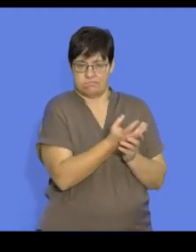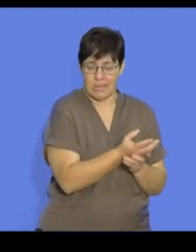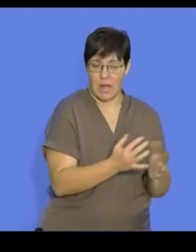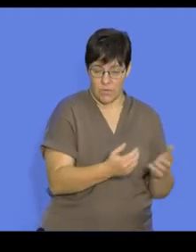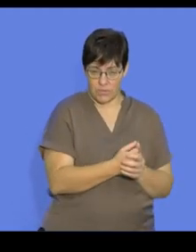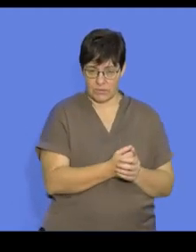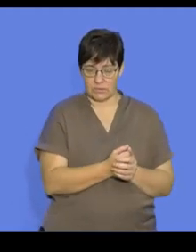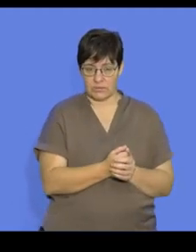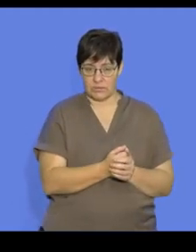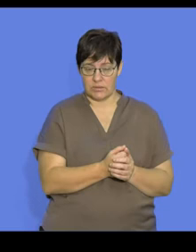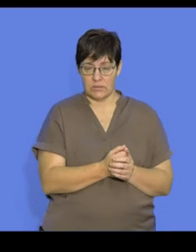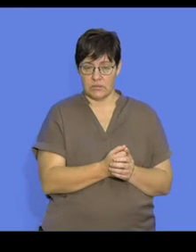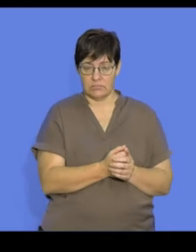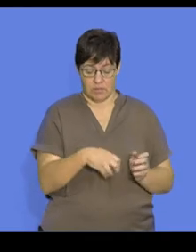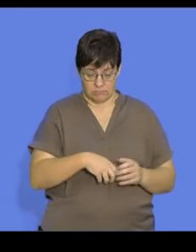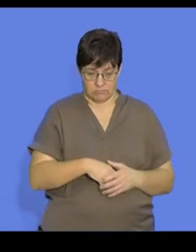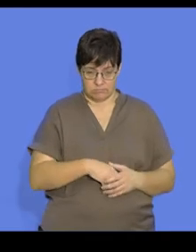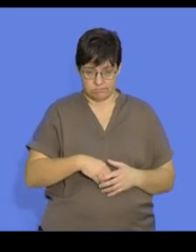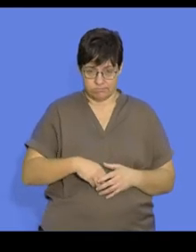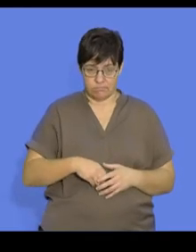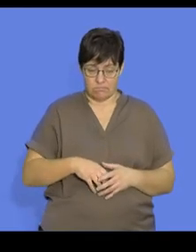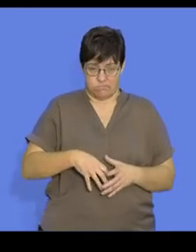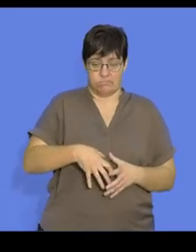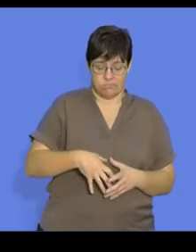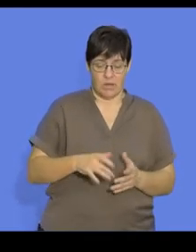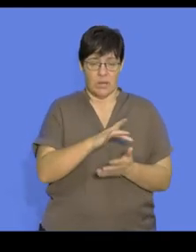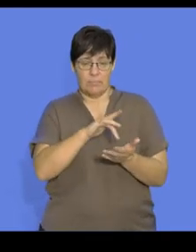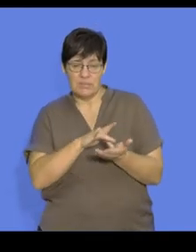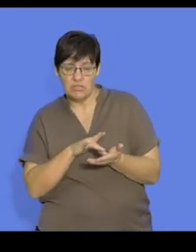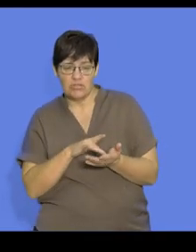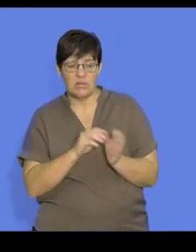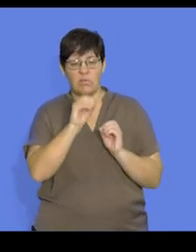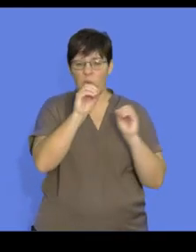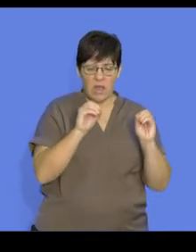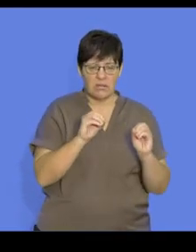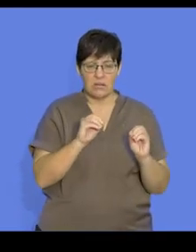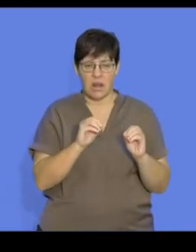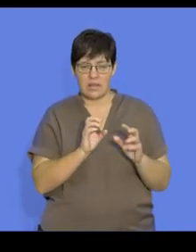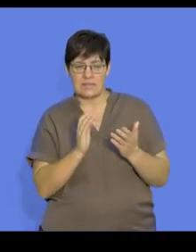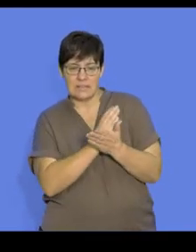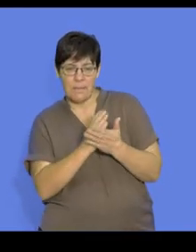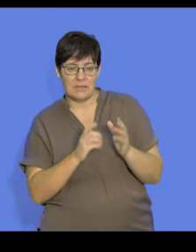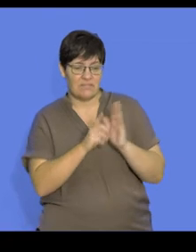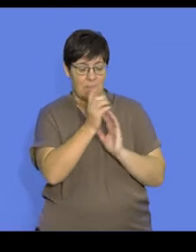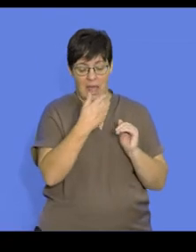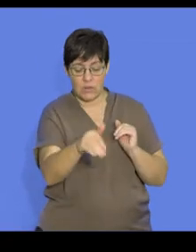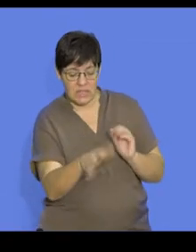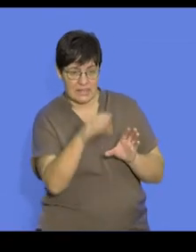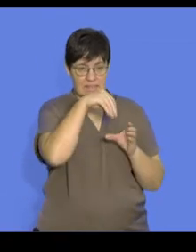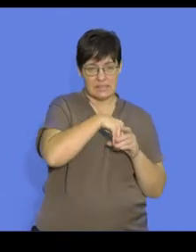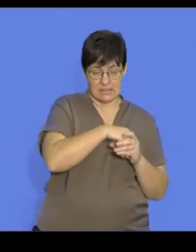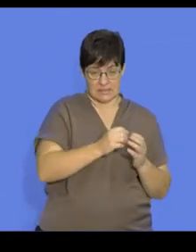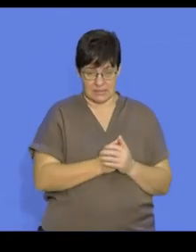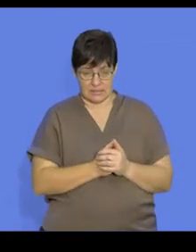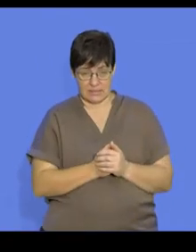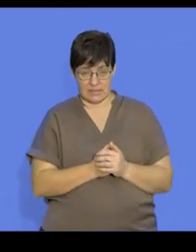the embryo develops is key. We'll look at the position and the development of the embryo. How developed the young need to be